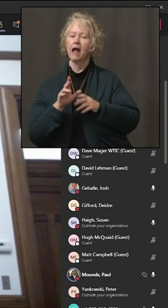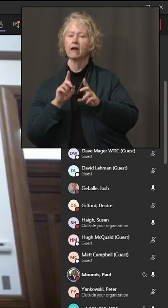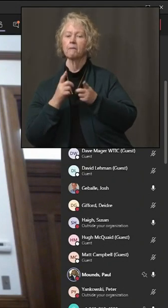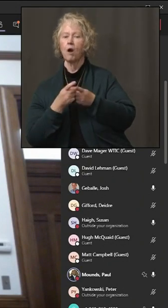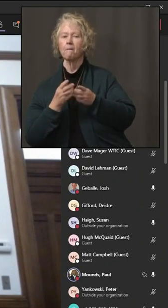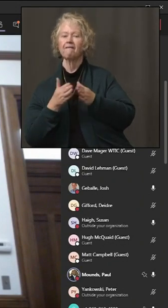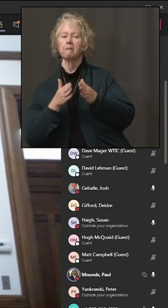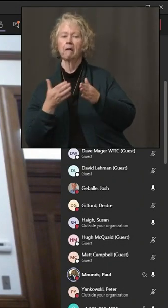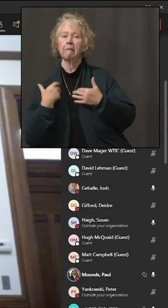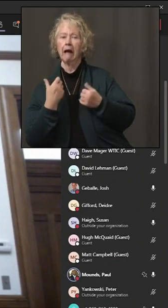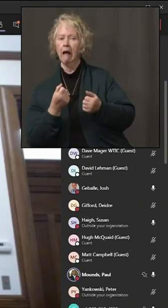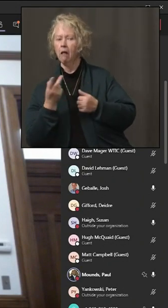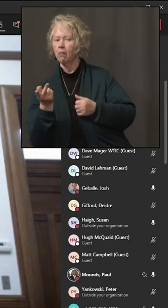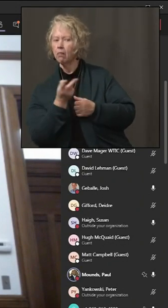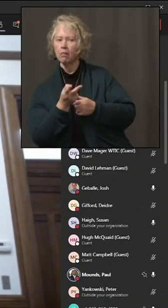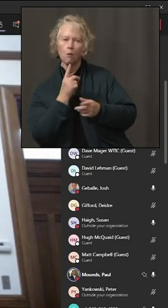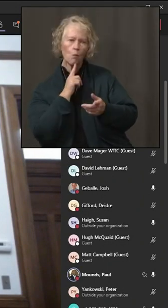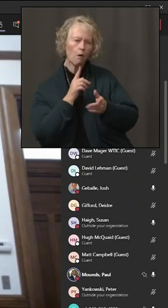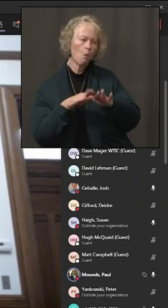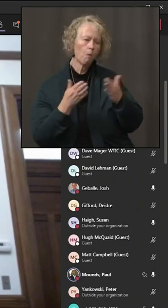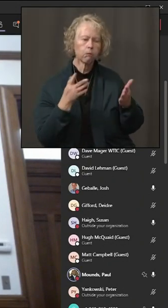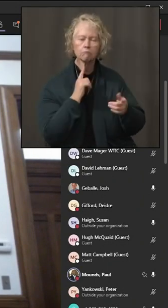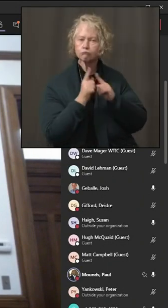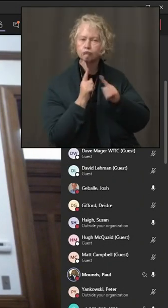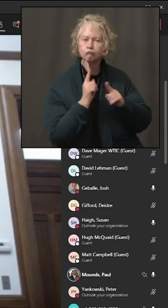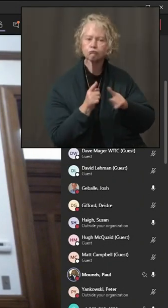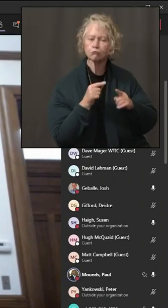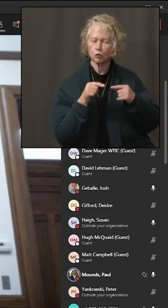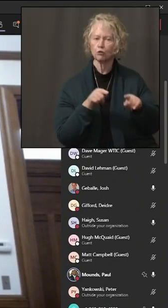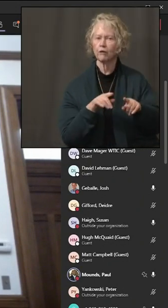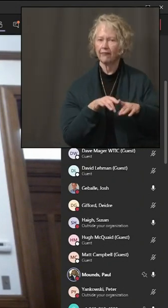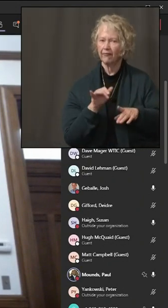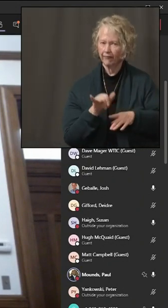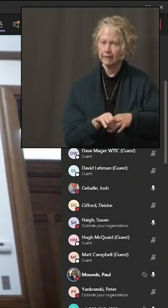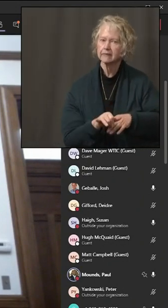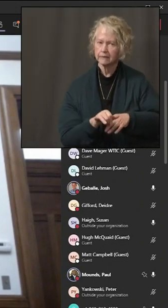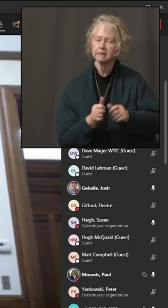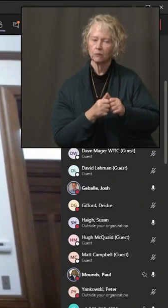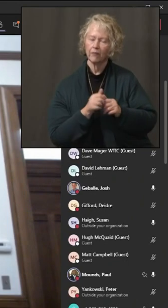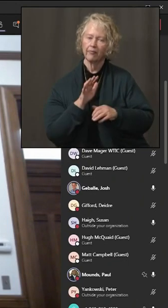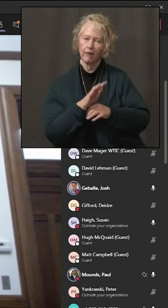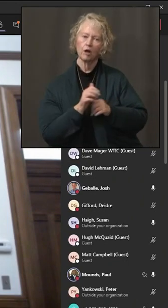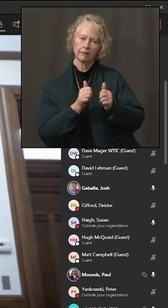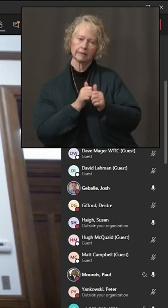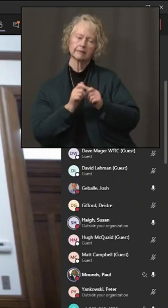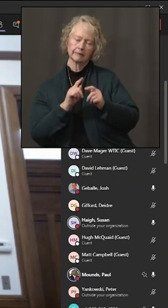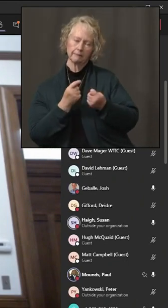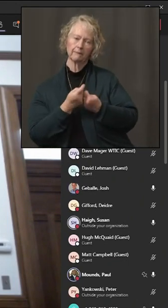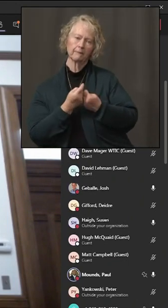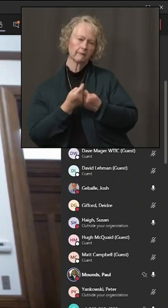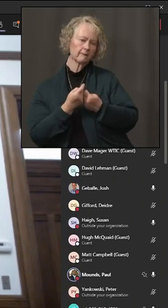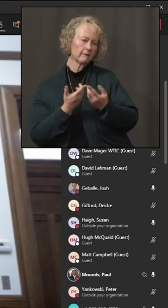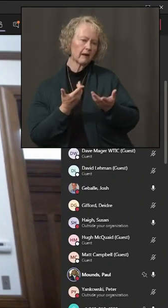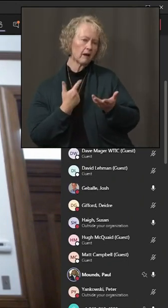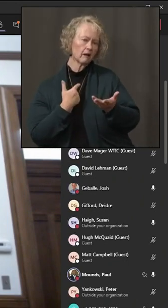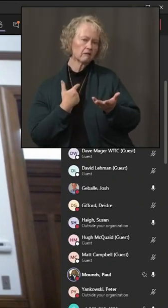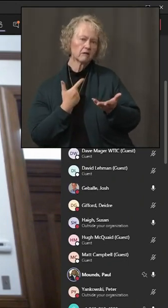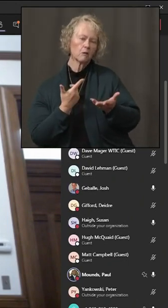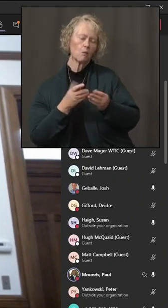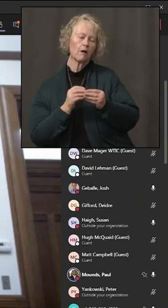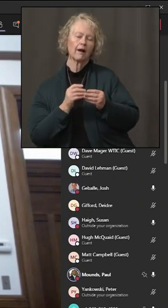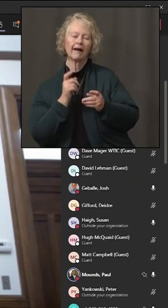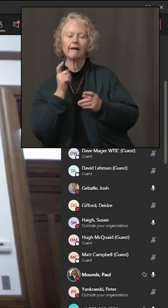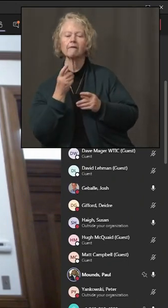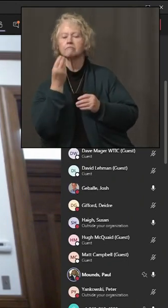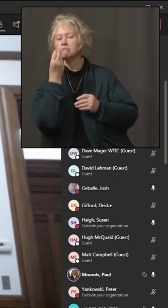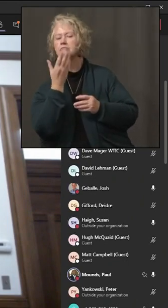continue their conversations as they have been throughout this whole crisis with UConn Athletics. And we've provided a more formal update